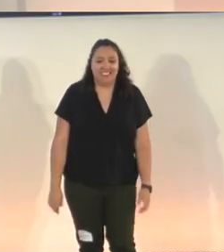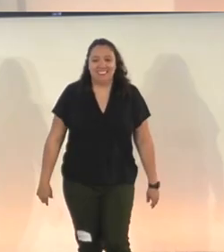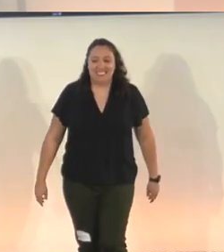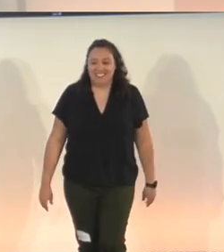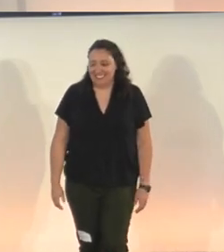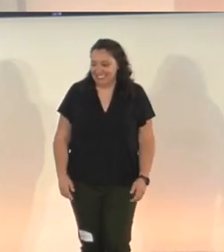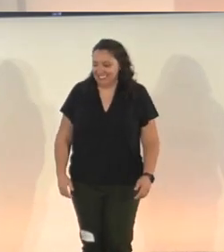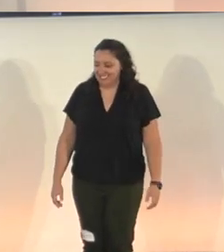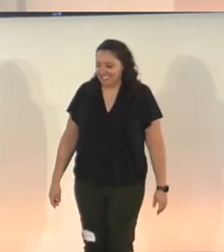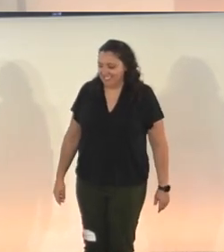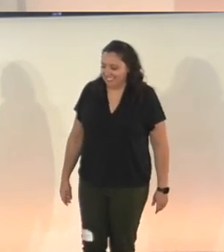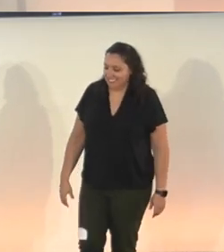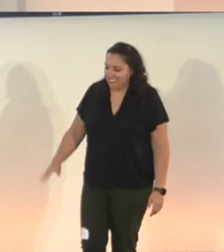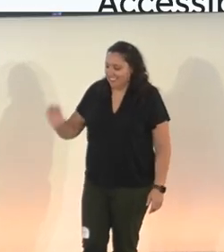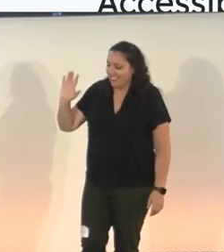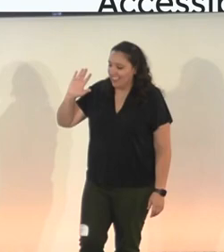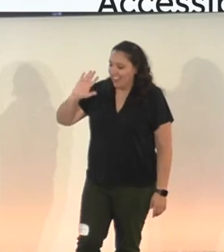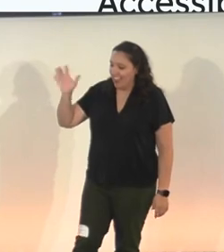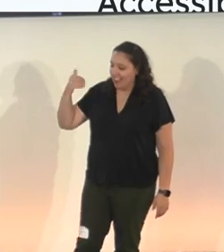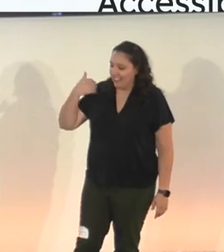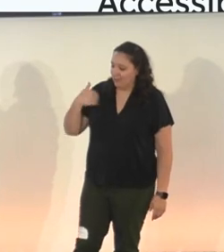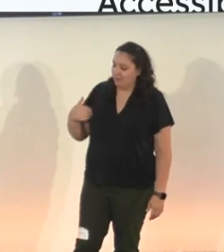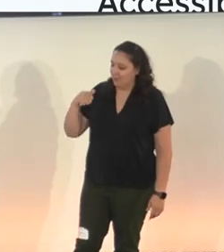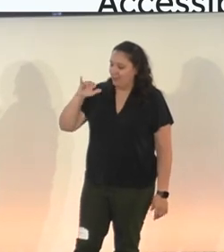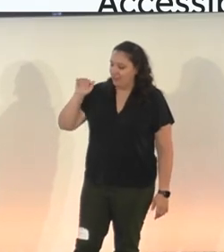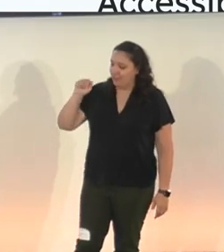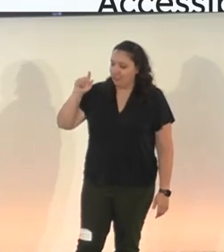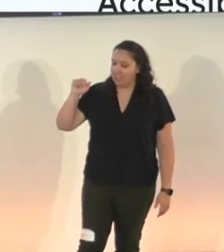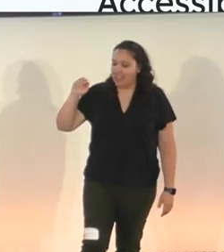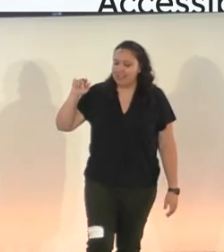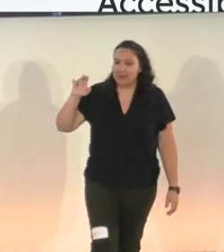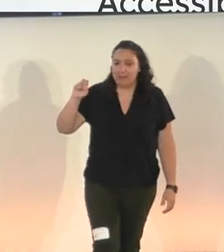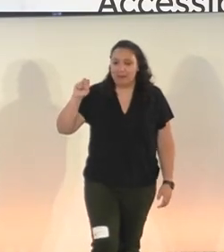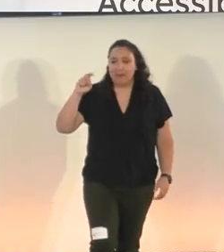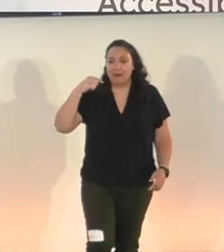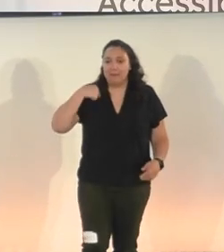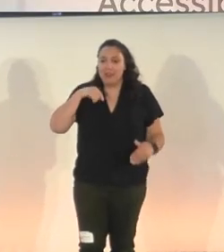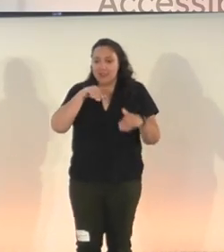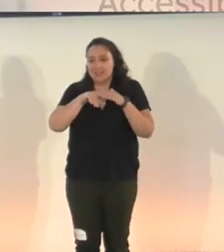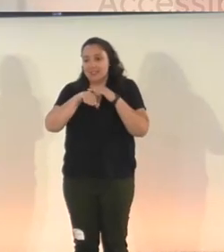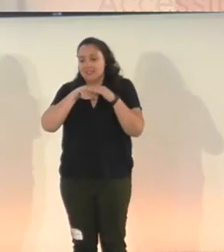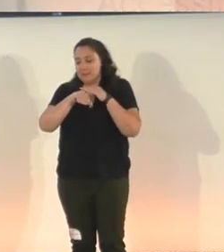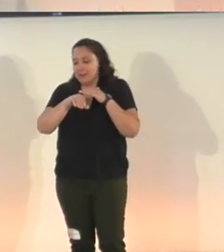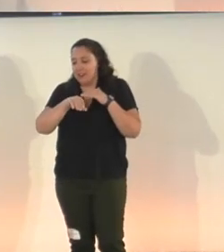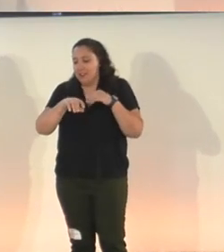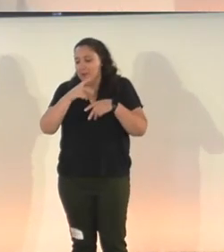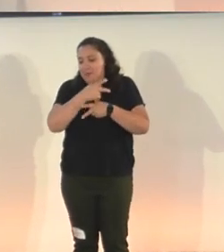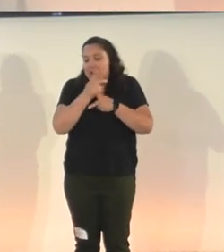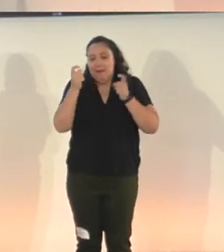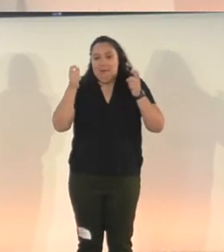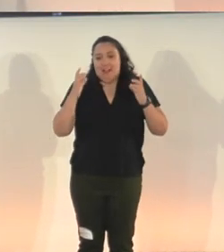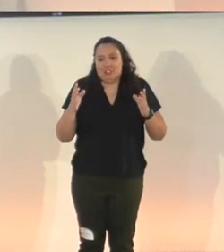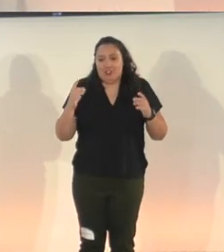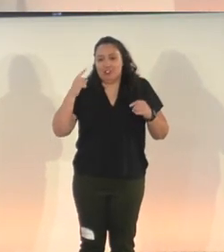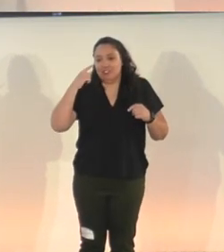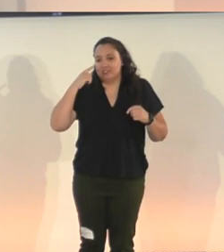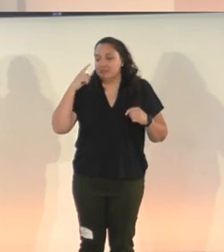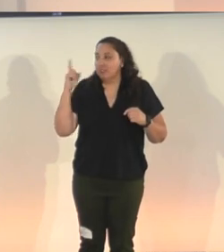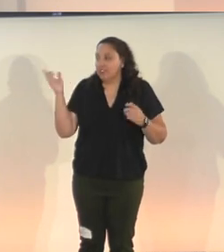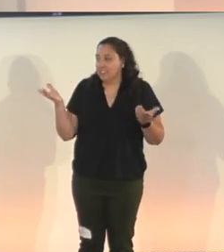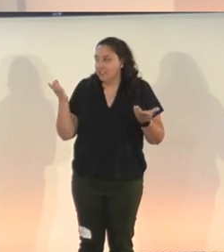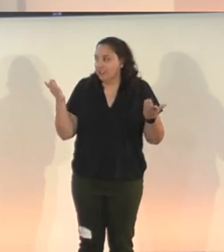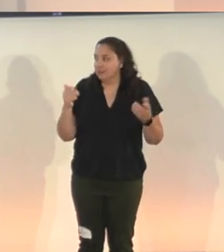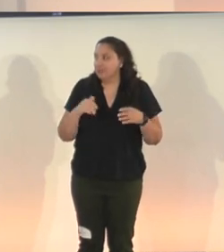I'm Jasmine Cano, the Accessibility Product Manager at Alchemy Labs. My role consists of research, design,